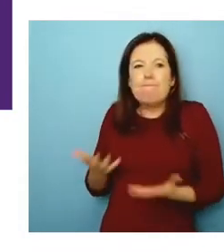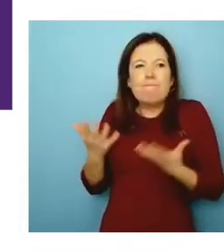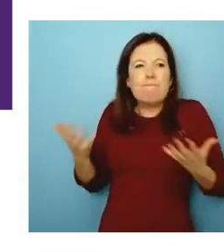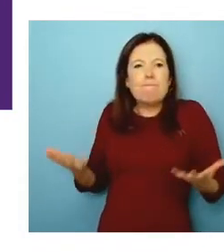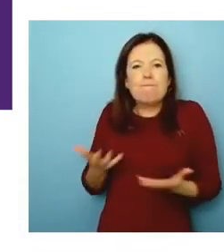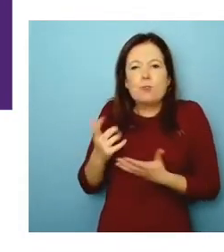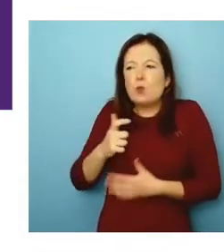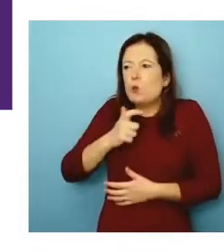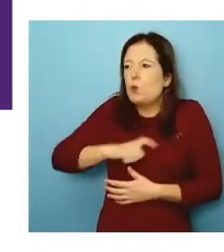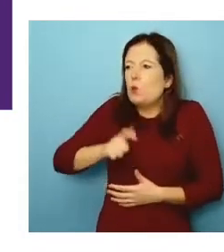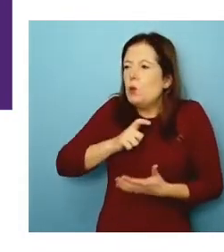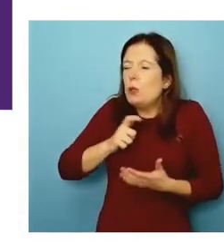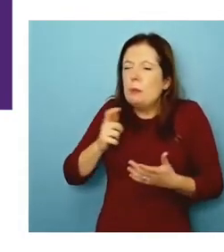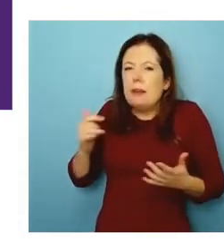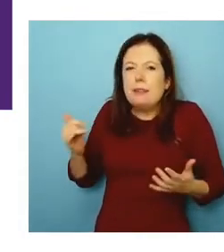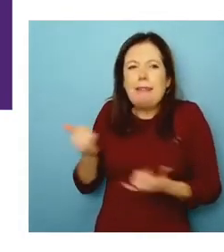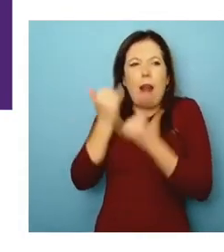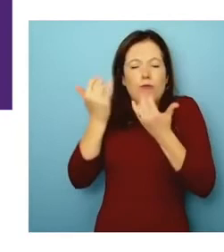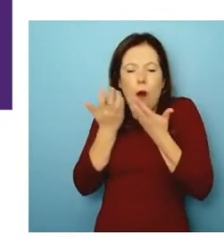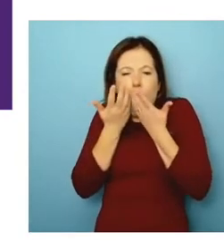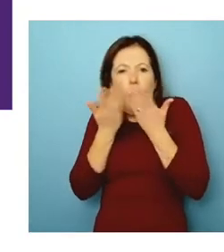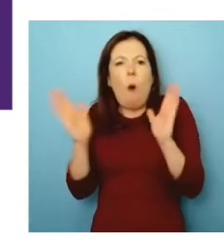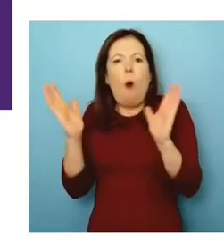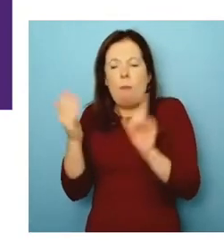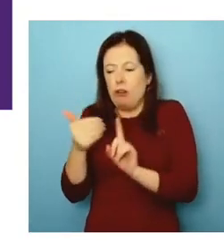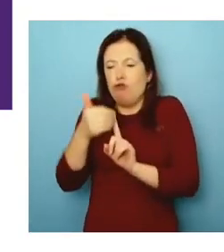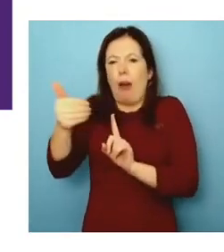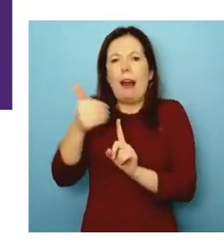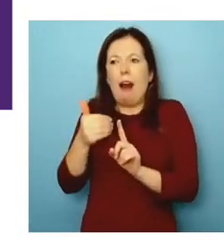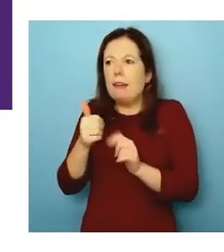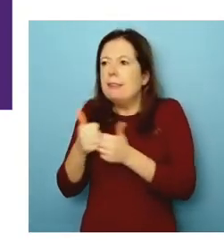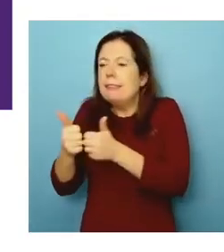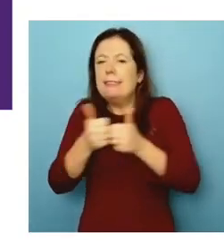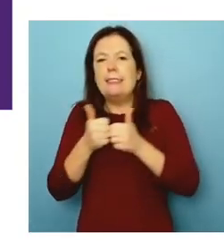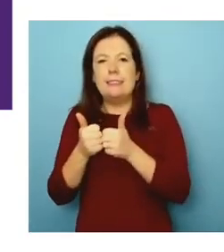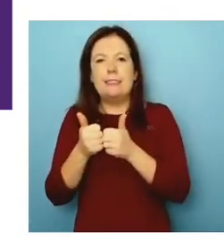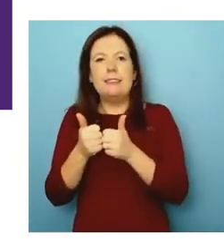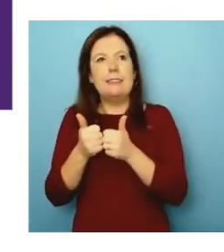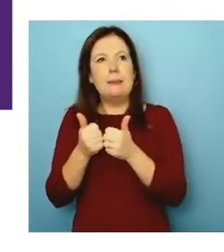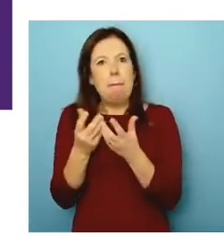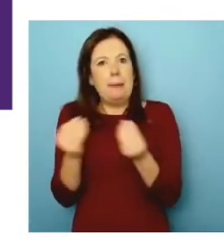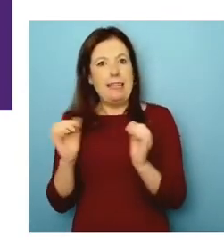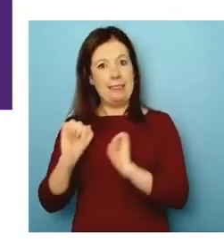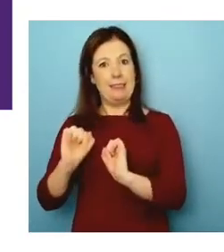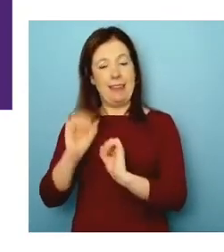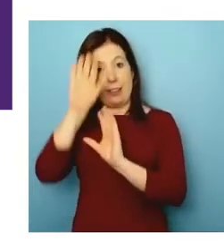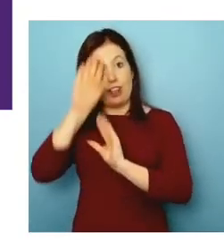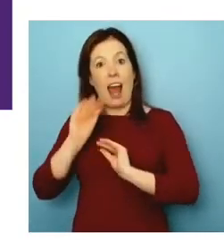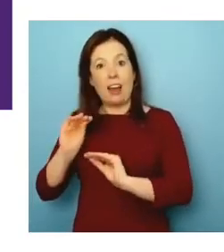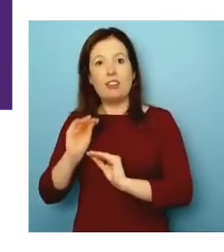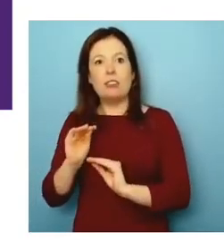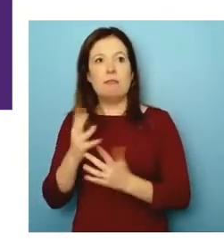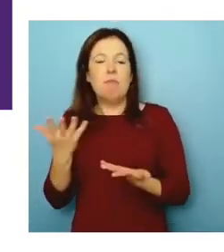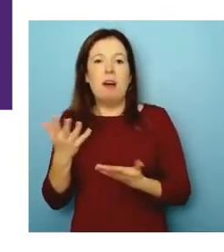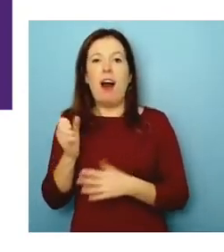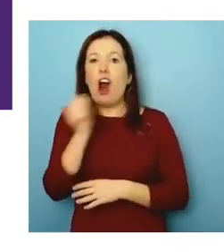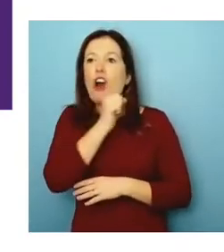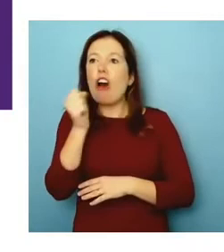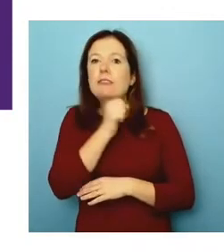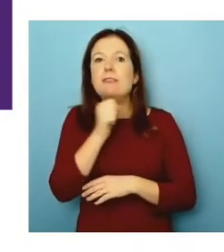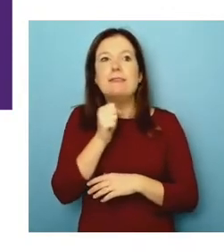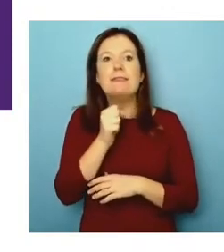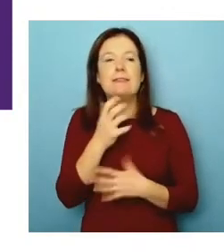human celebration and being yourself, but also getting recognition from others. And this idea that we talk about when you go to conference, when you go to a concert and you get,